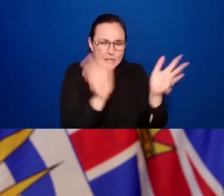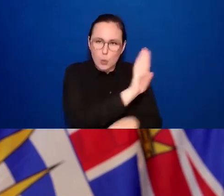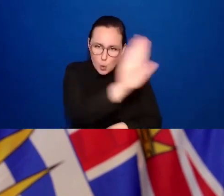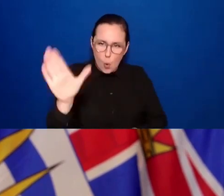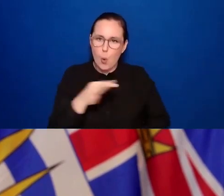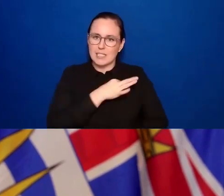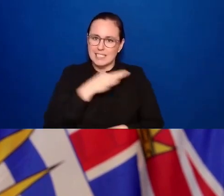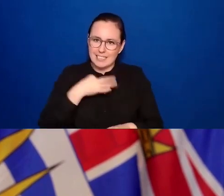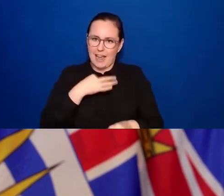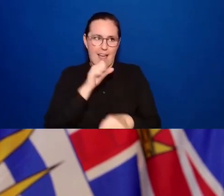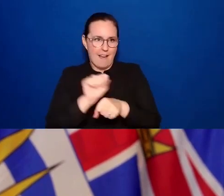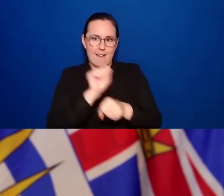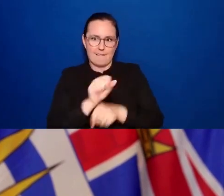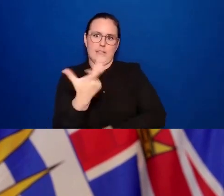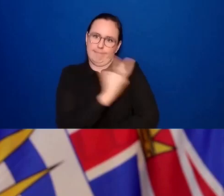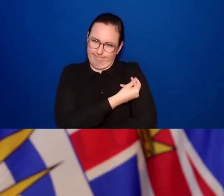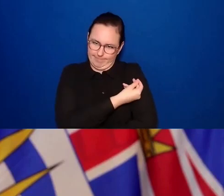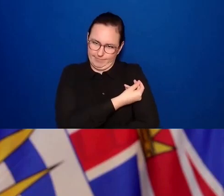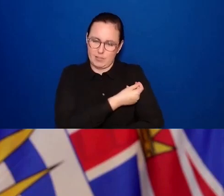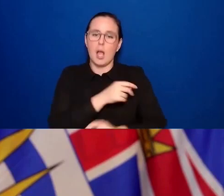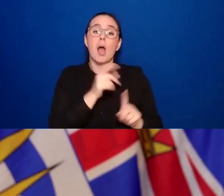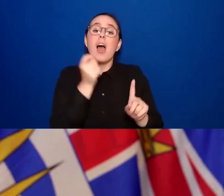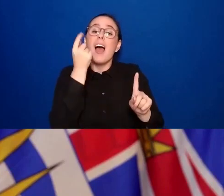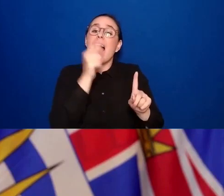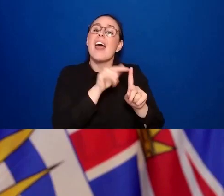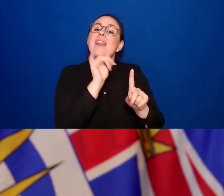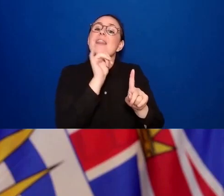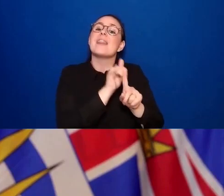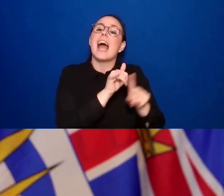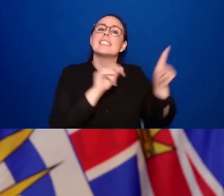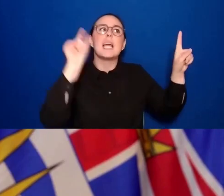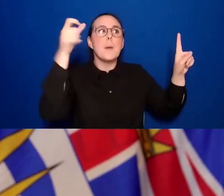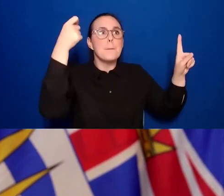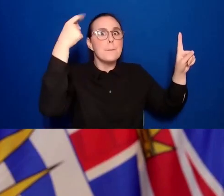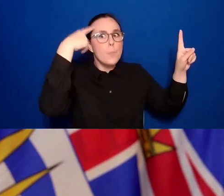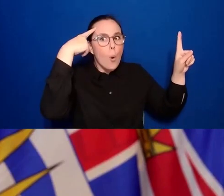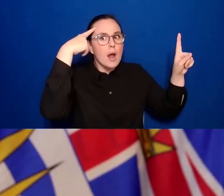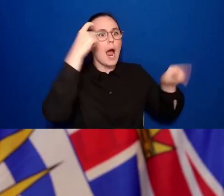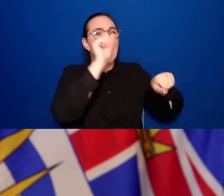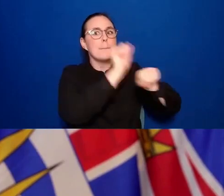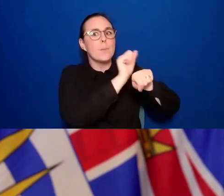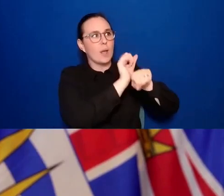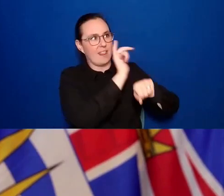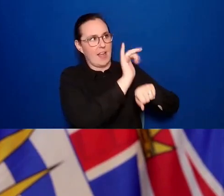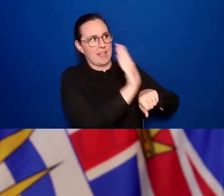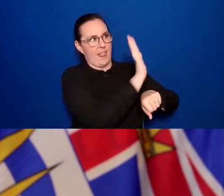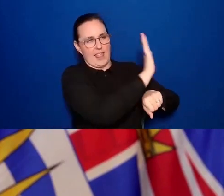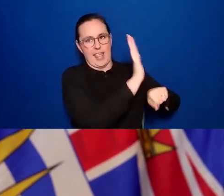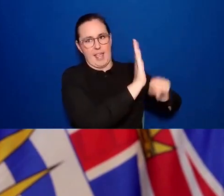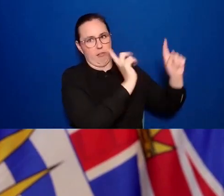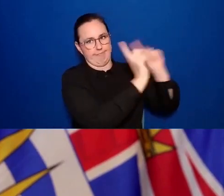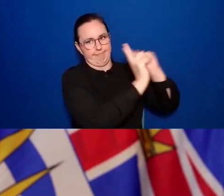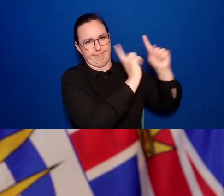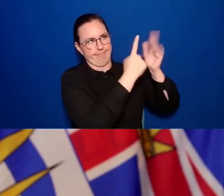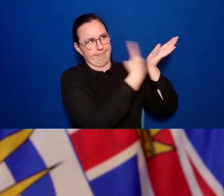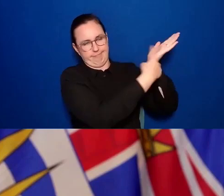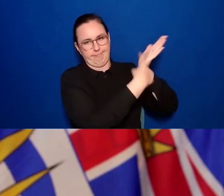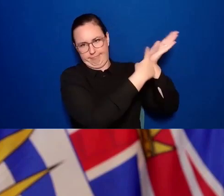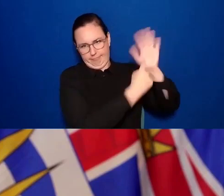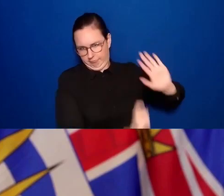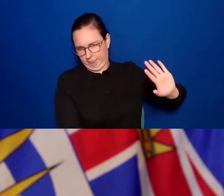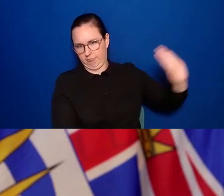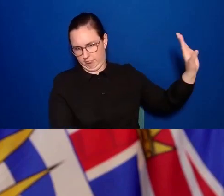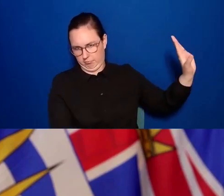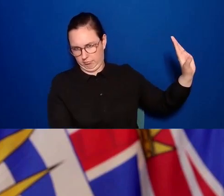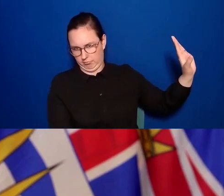employer-employee relationship. So the vaccine card is about people who are participating, spectating, spectating, going